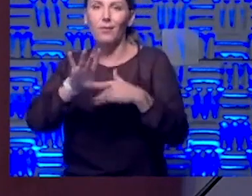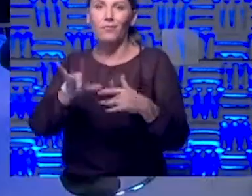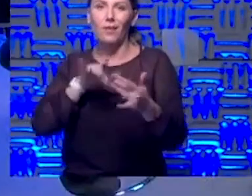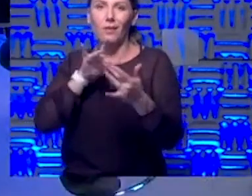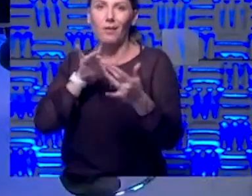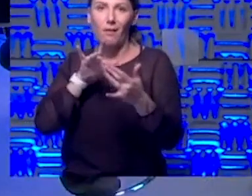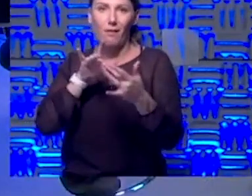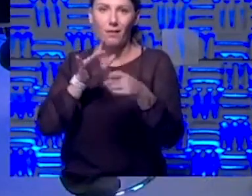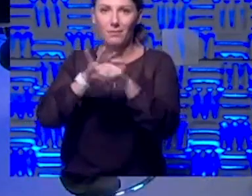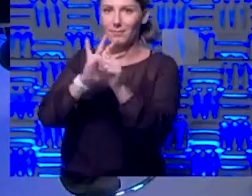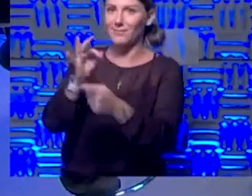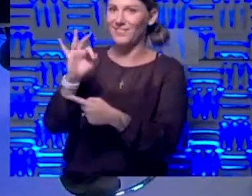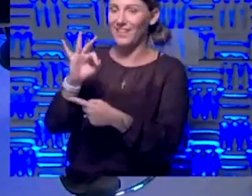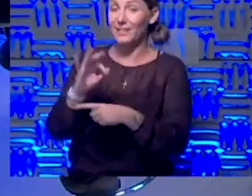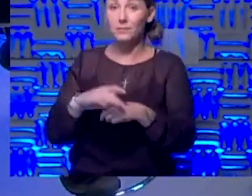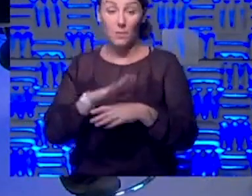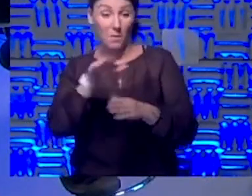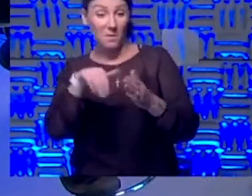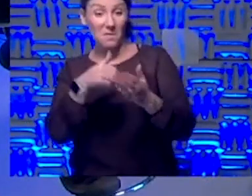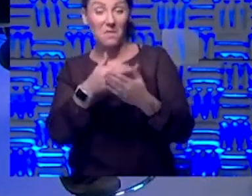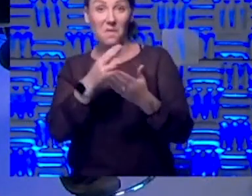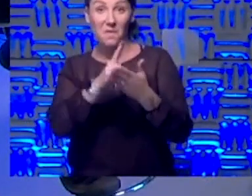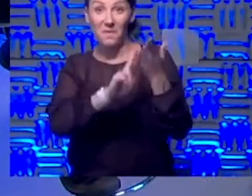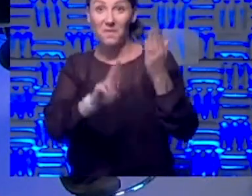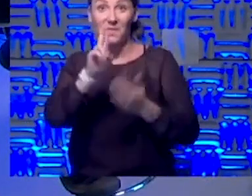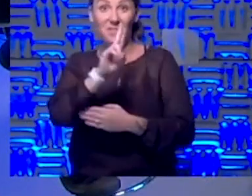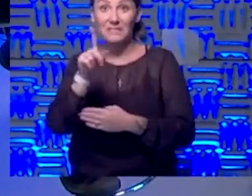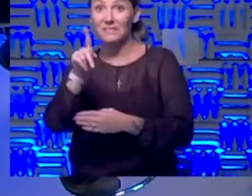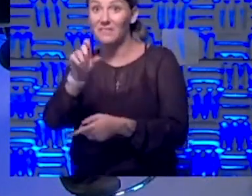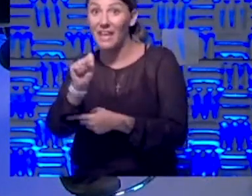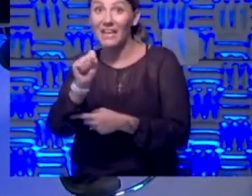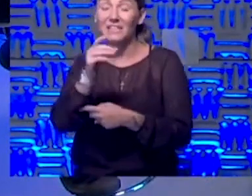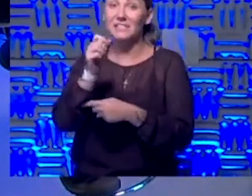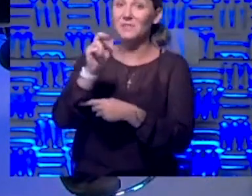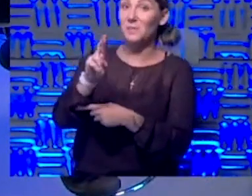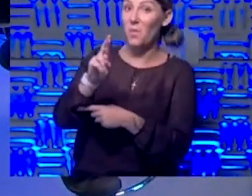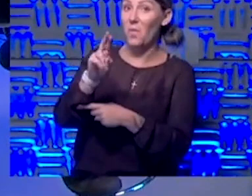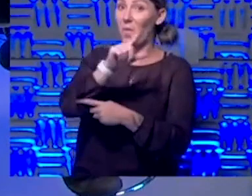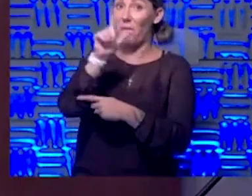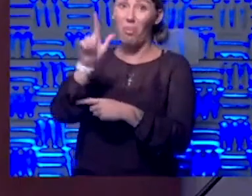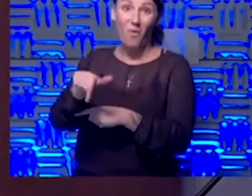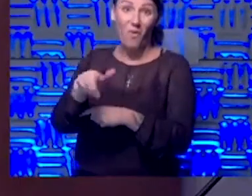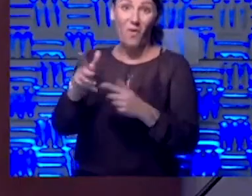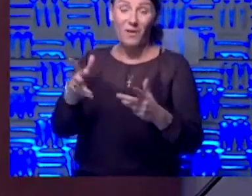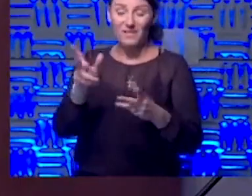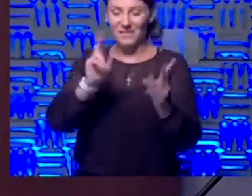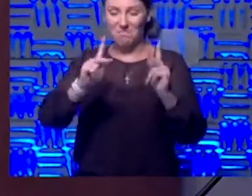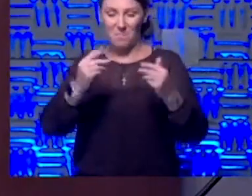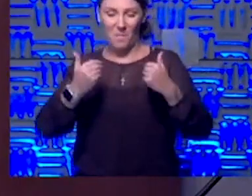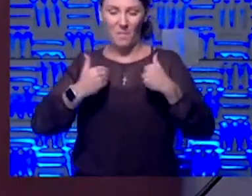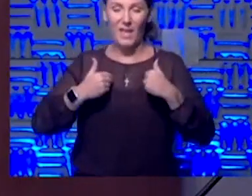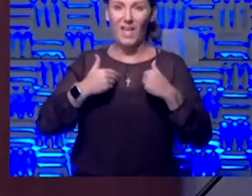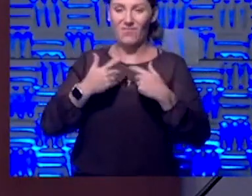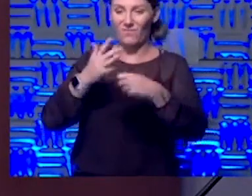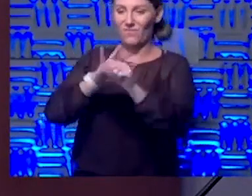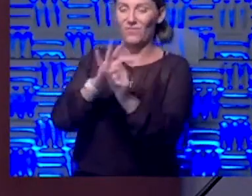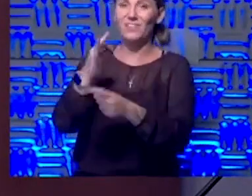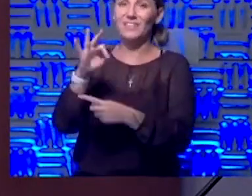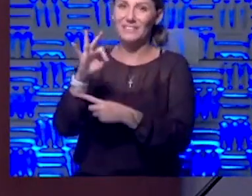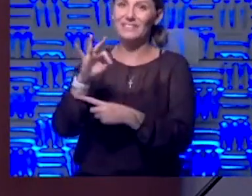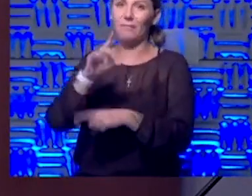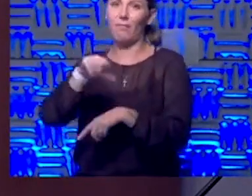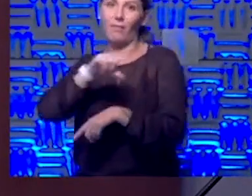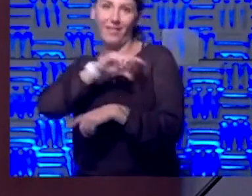entire University of Kansas get enrolled in Lawrence? I think if you're working with COVID-19, I think you're pretty eligible